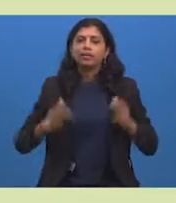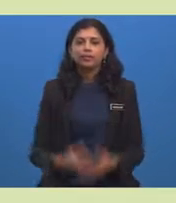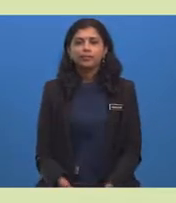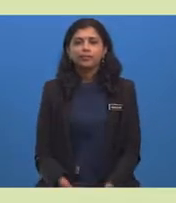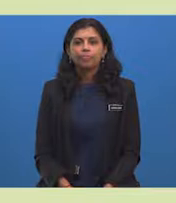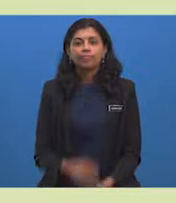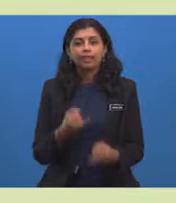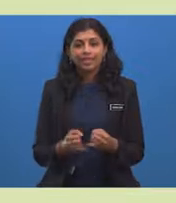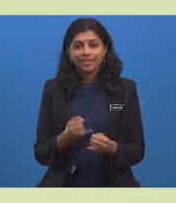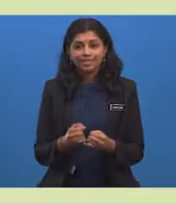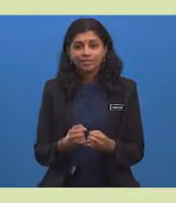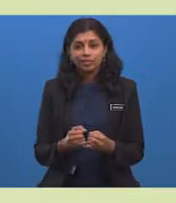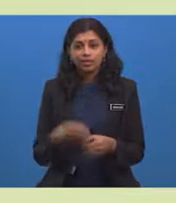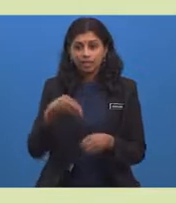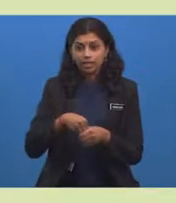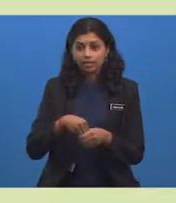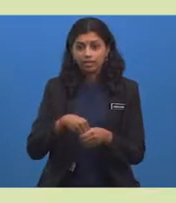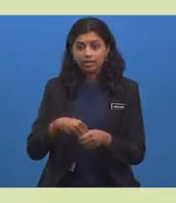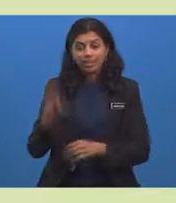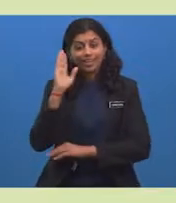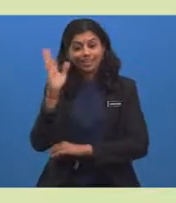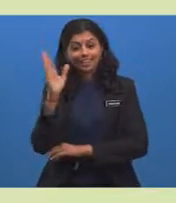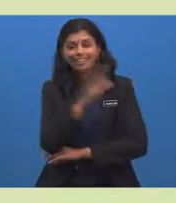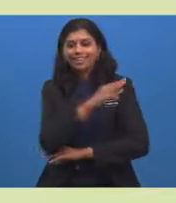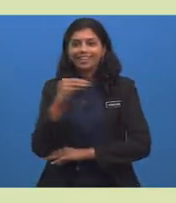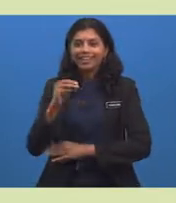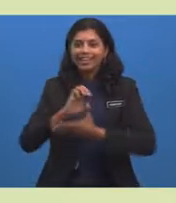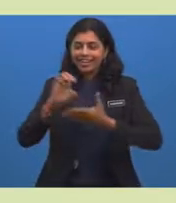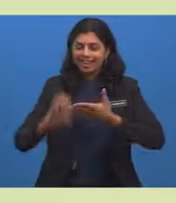Included a greeting Included ending ending